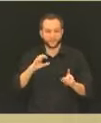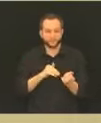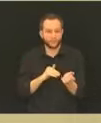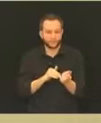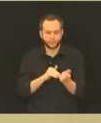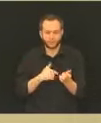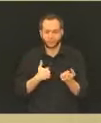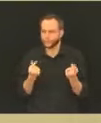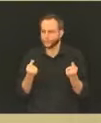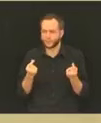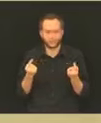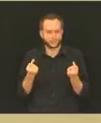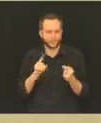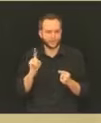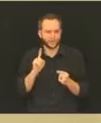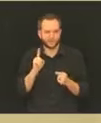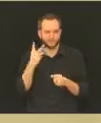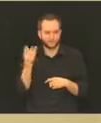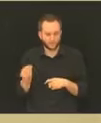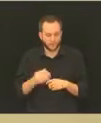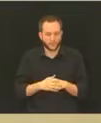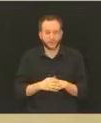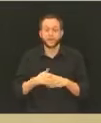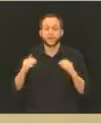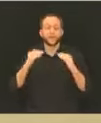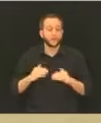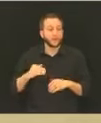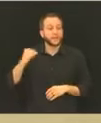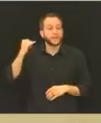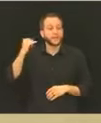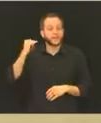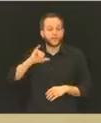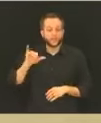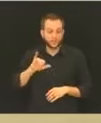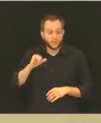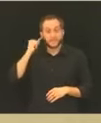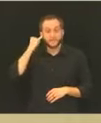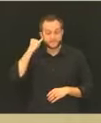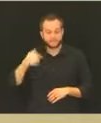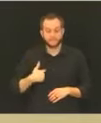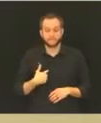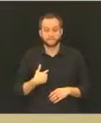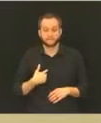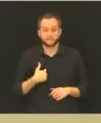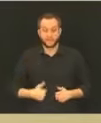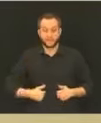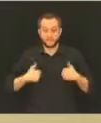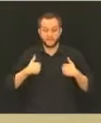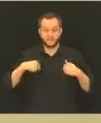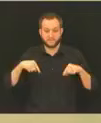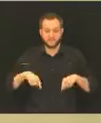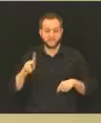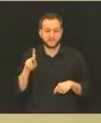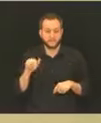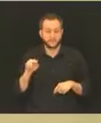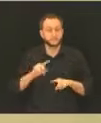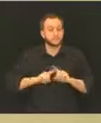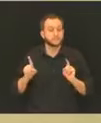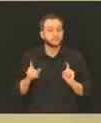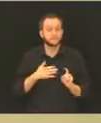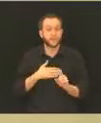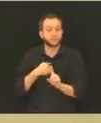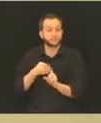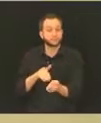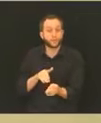And if I have a PCP that is out of, I live in Kansas, but my PCP is